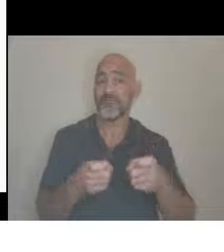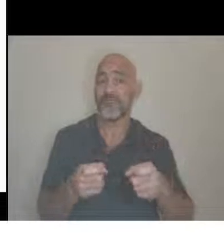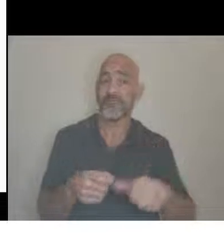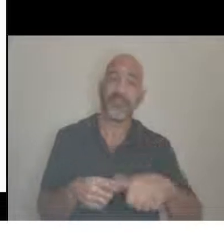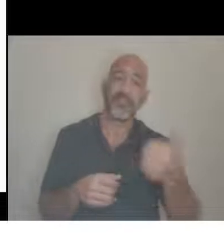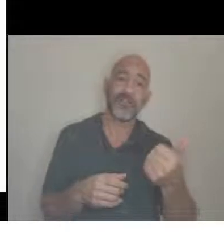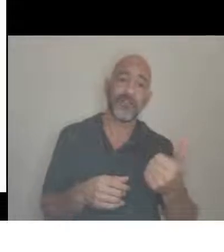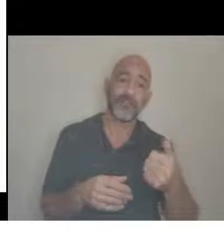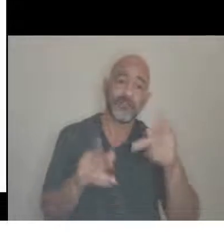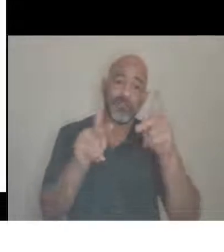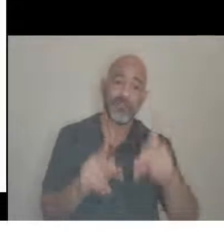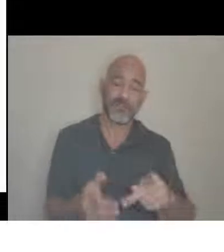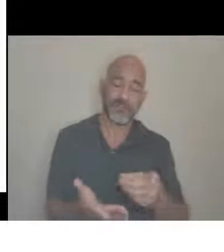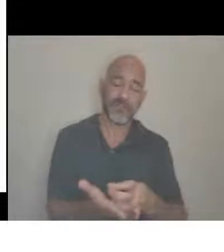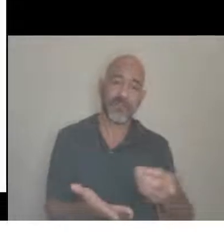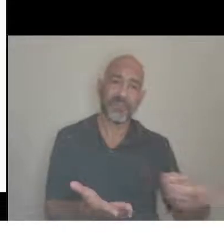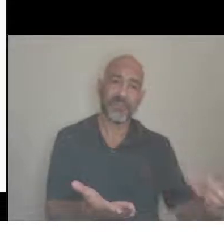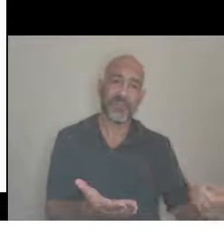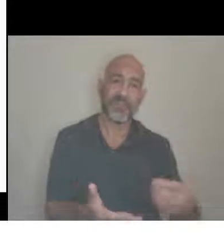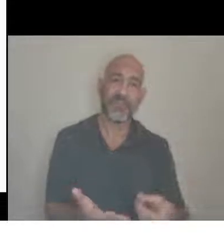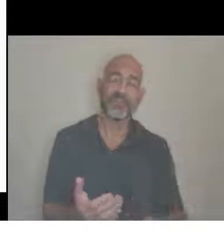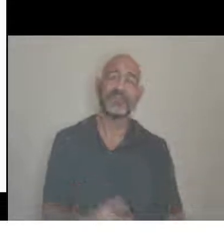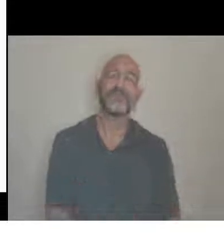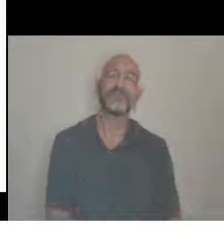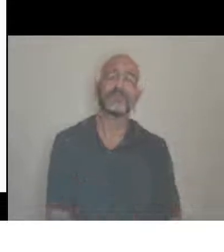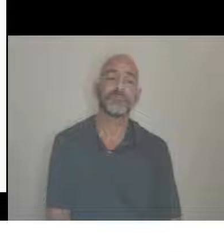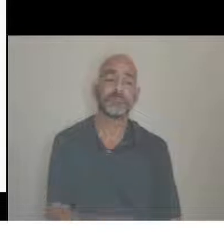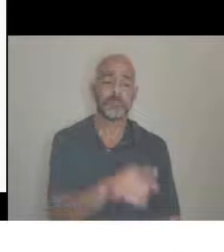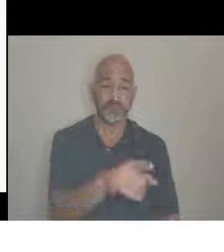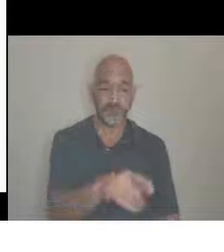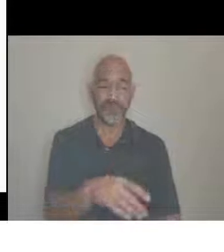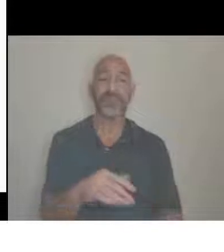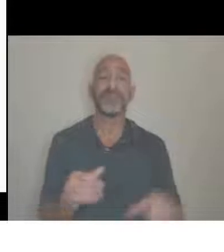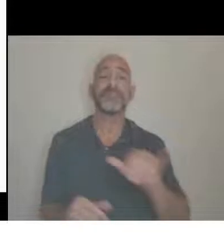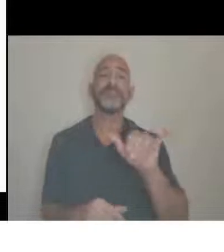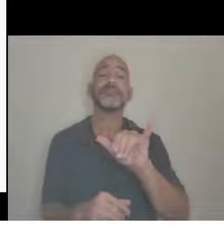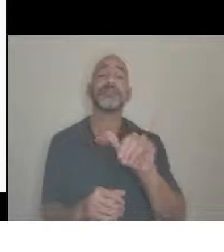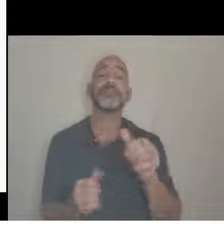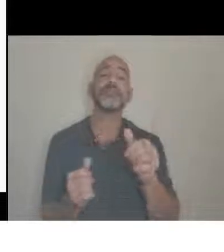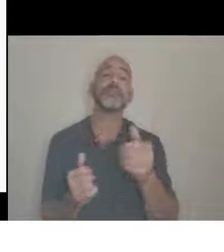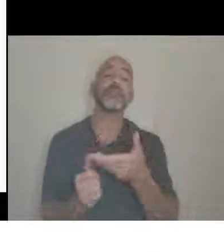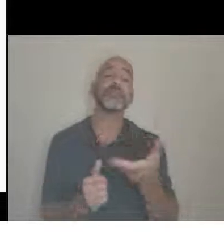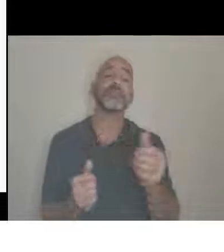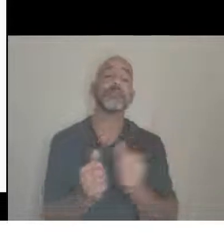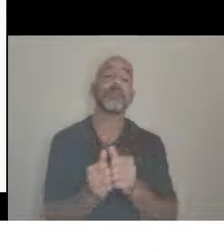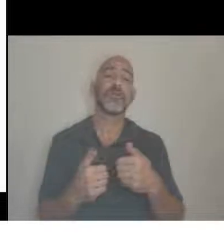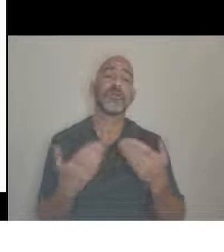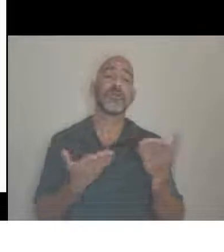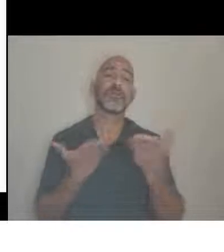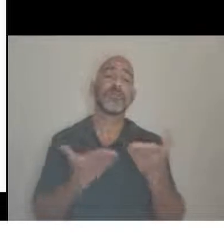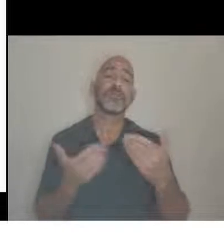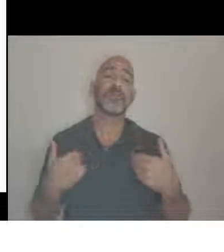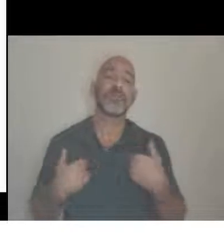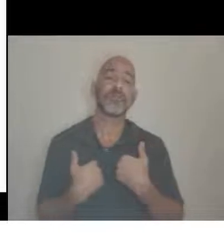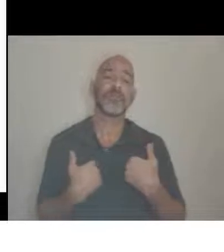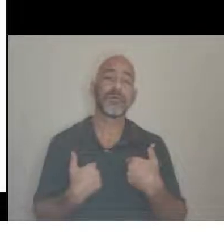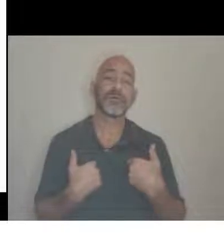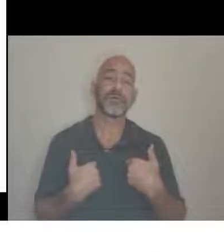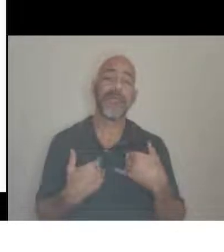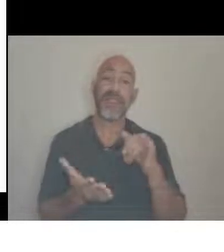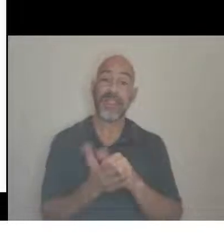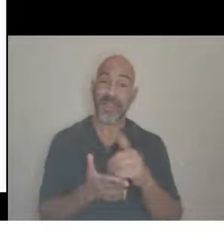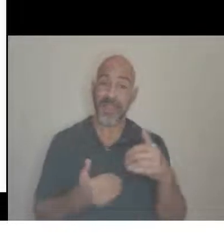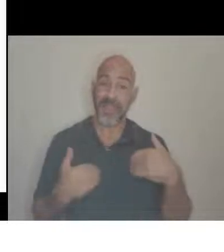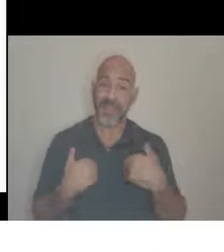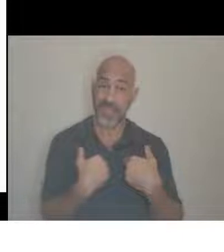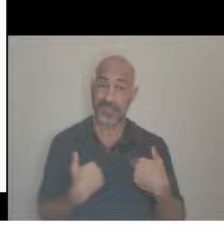service animals is, that animal is working. So, you know, it's really tempting to go up and say, oh,